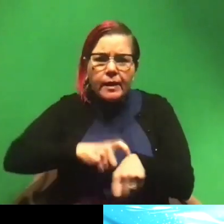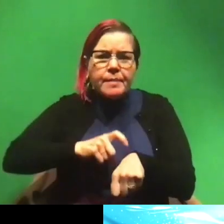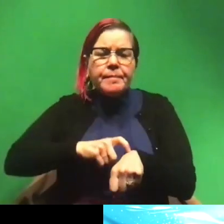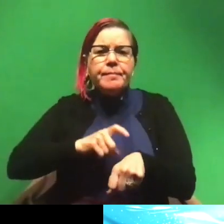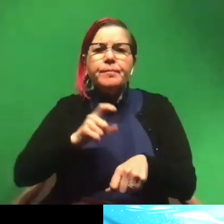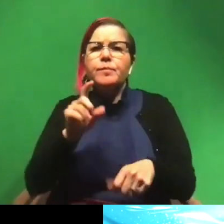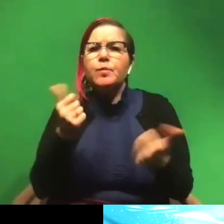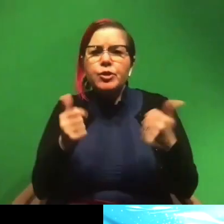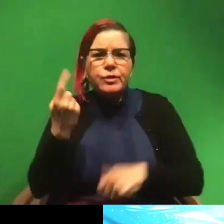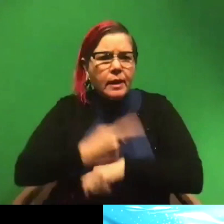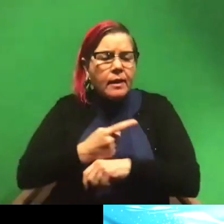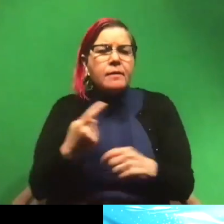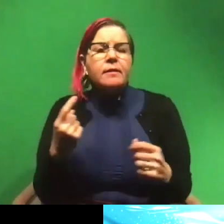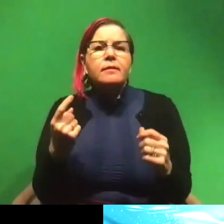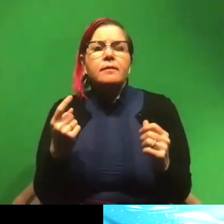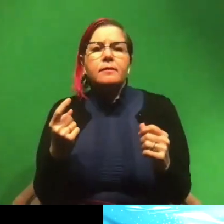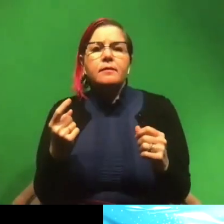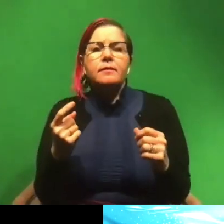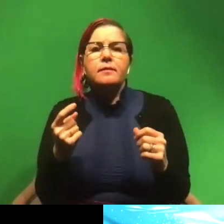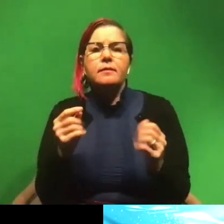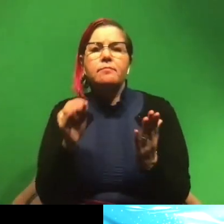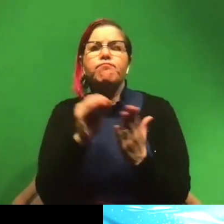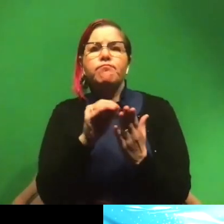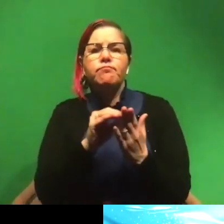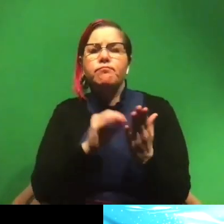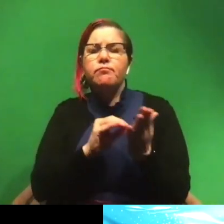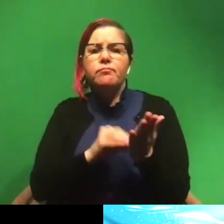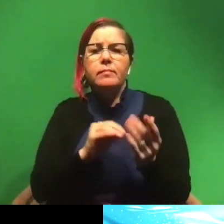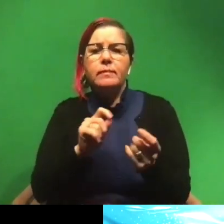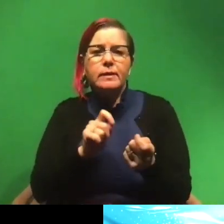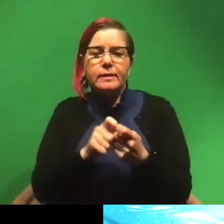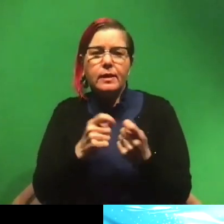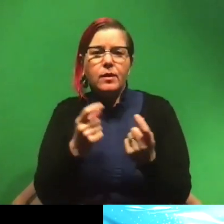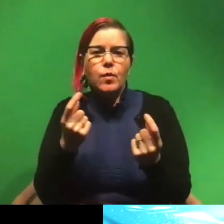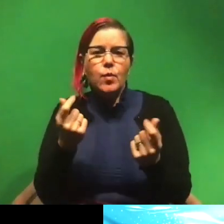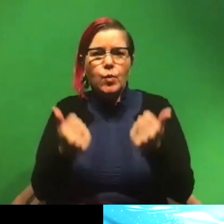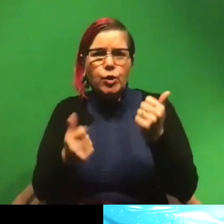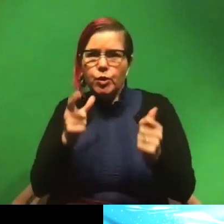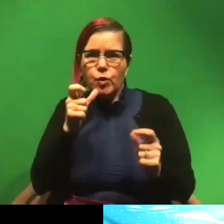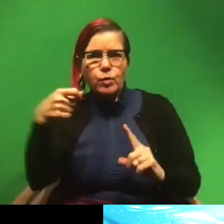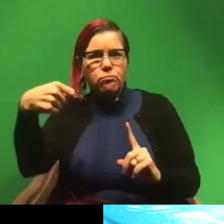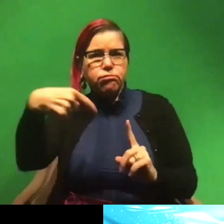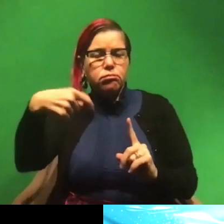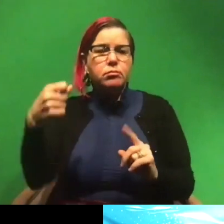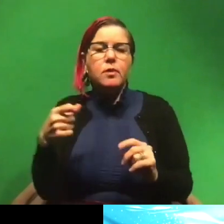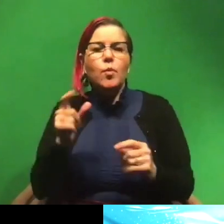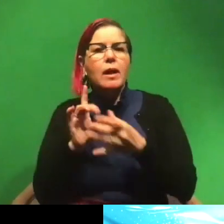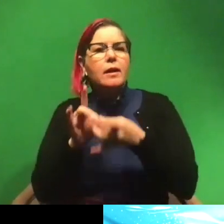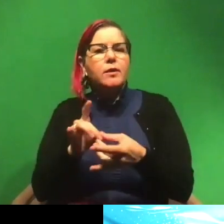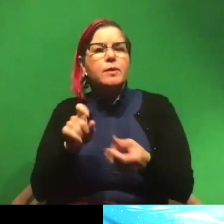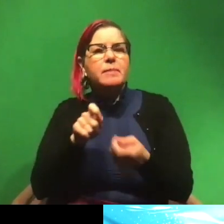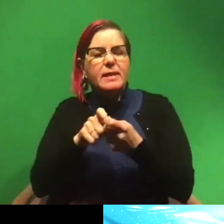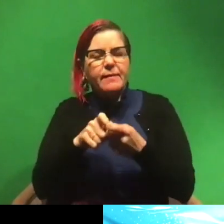what day, and it will tell us exactly what transmitter it was. We can actually link it to each